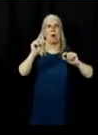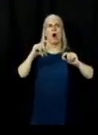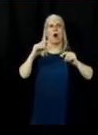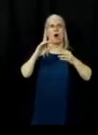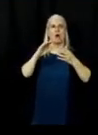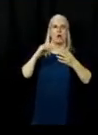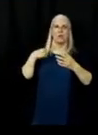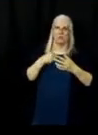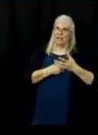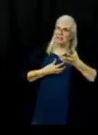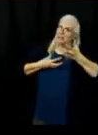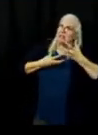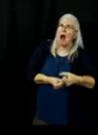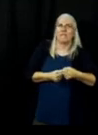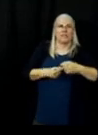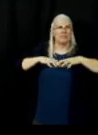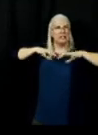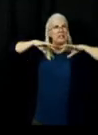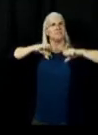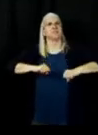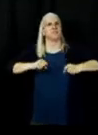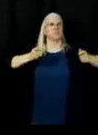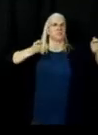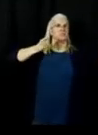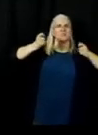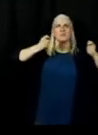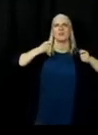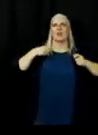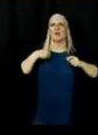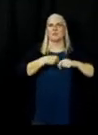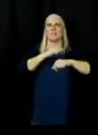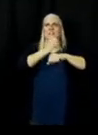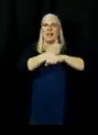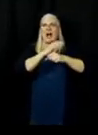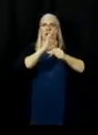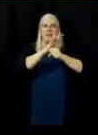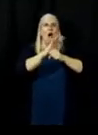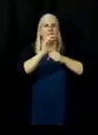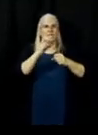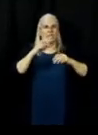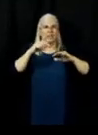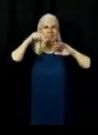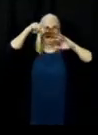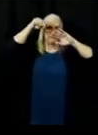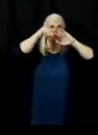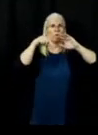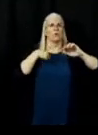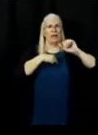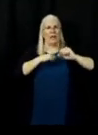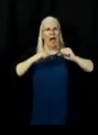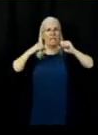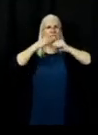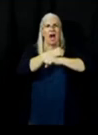have built in enough depth that that line is going to hold that it's not going to be threatened by additional